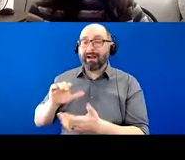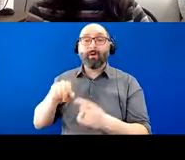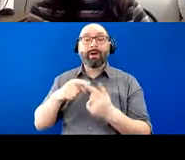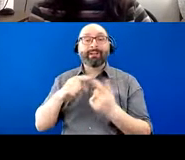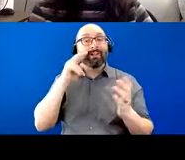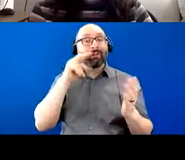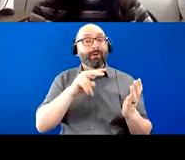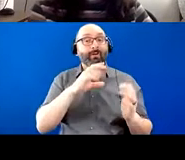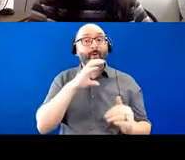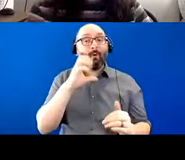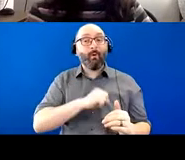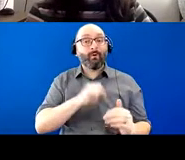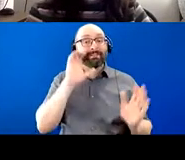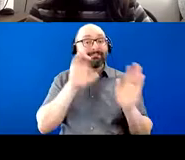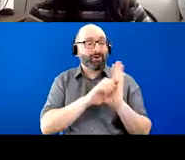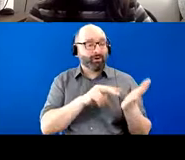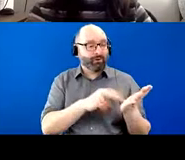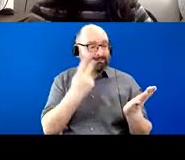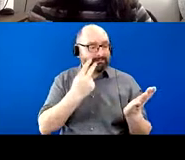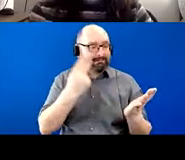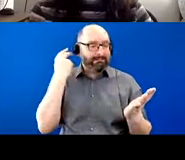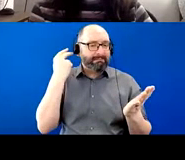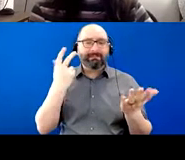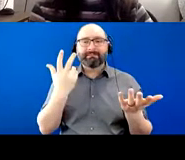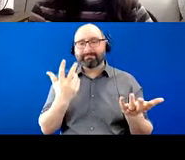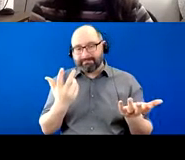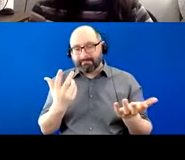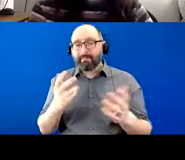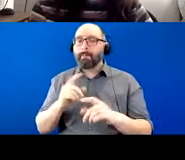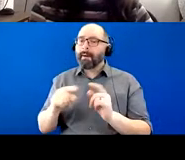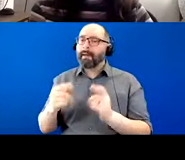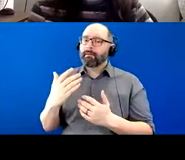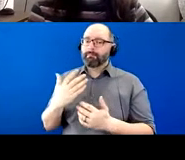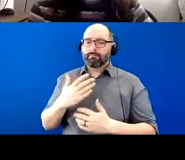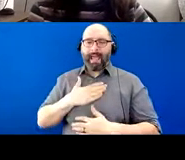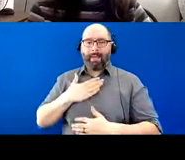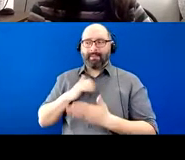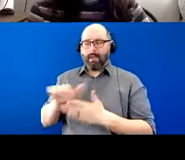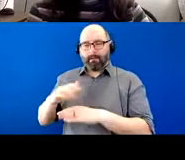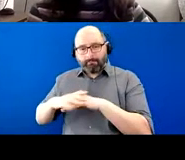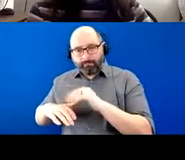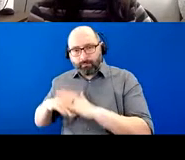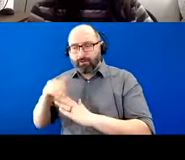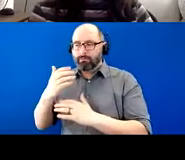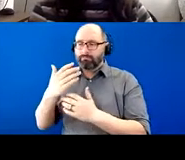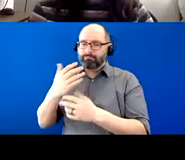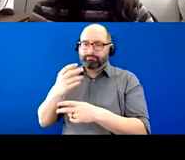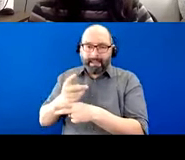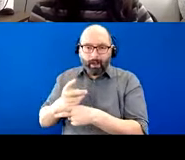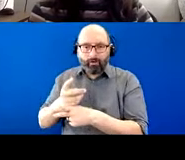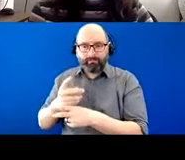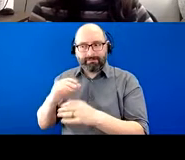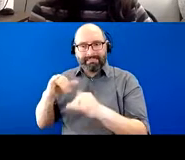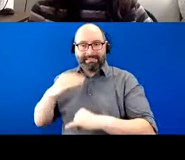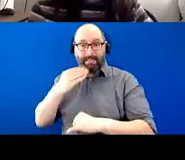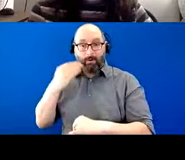Um, she, she found peace knowing that he was happy, comfortable, and well cared for at home. She actually